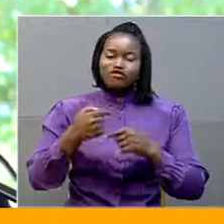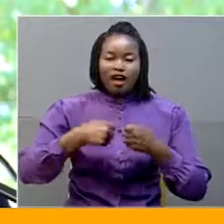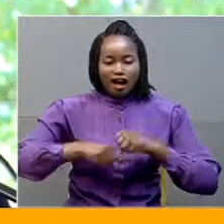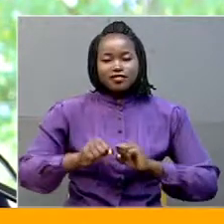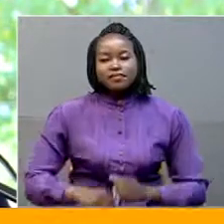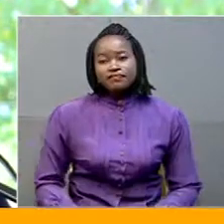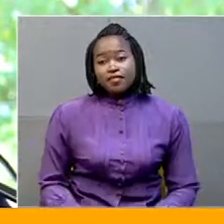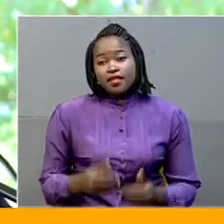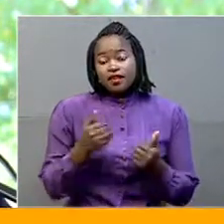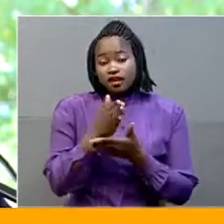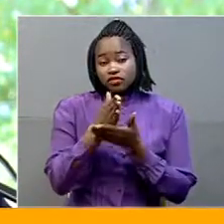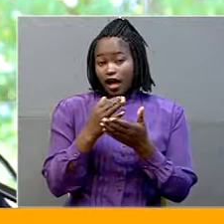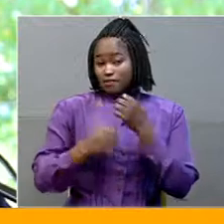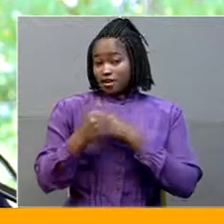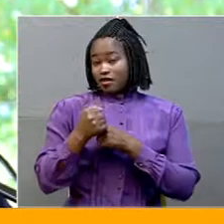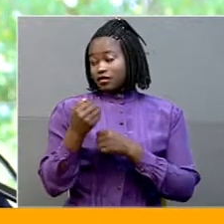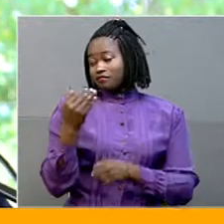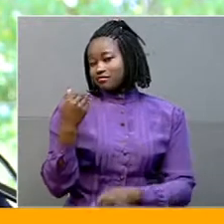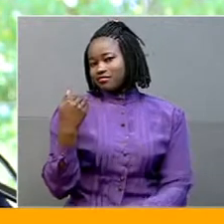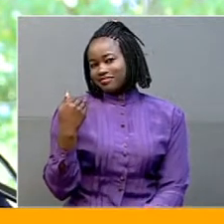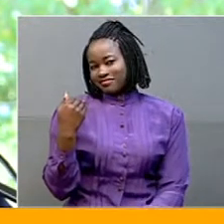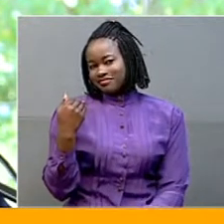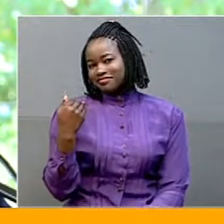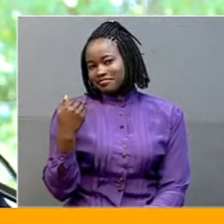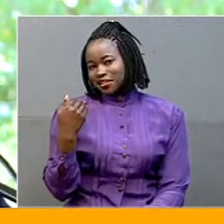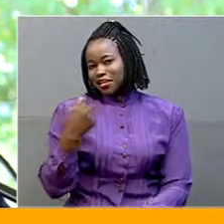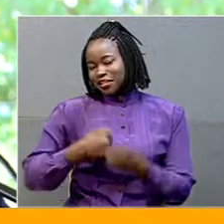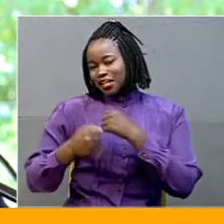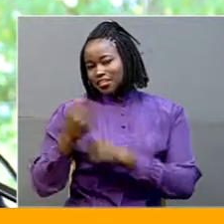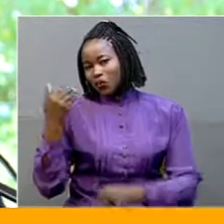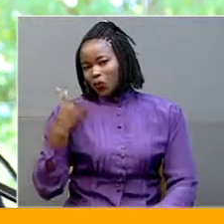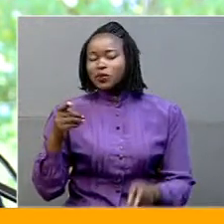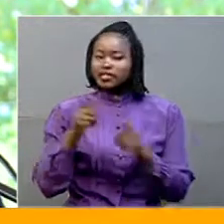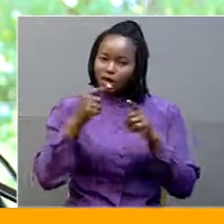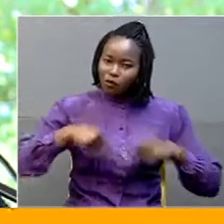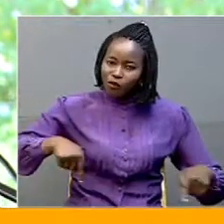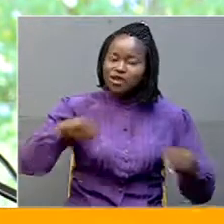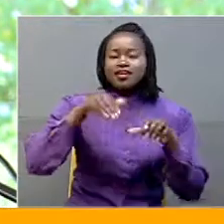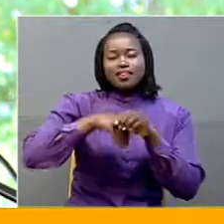So some years ago, we took a stand in the government,